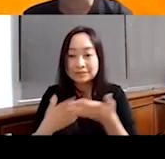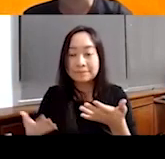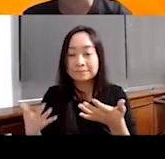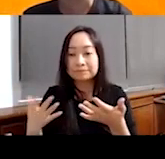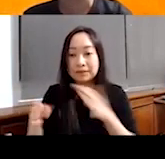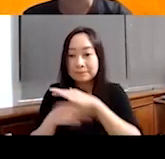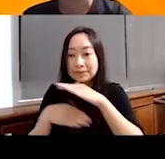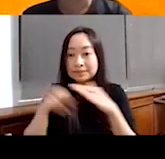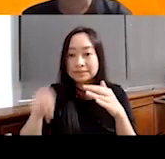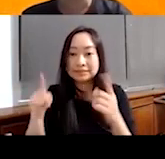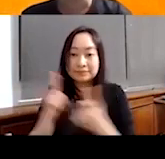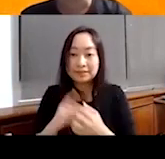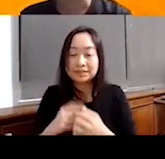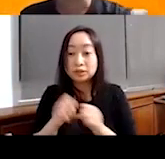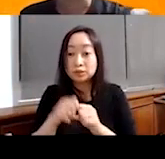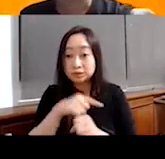some basic needs being met.